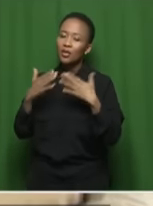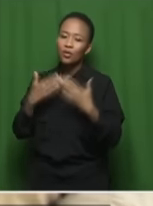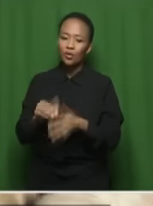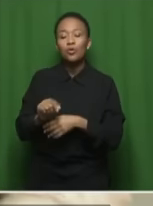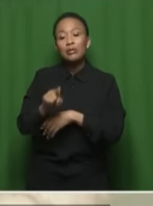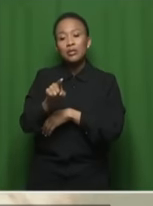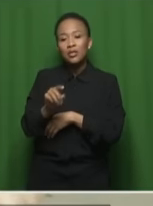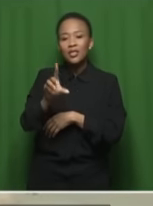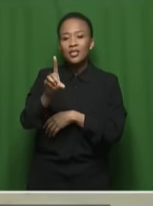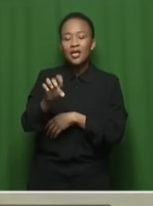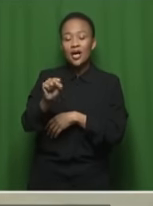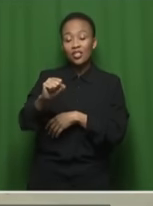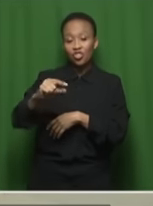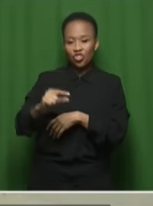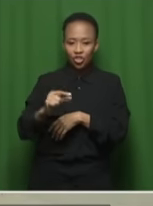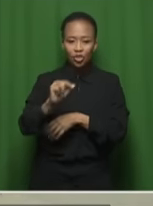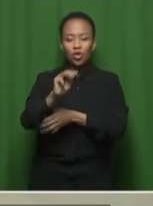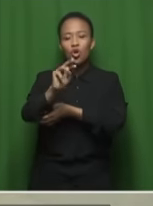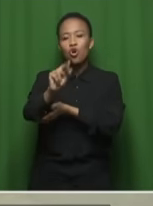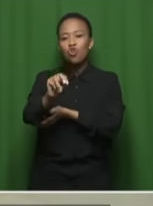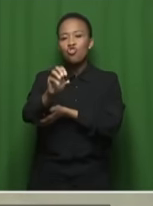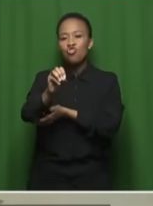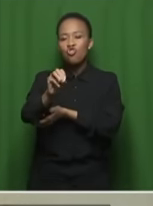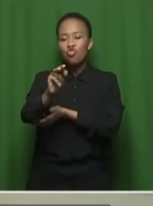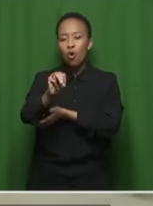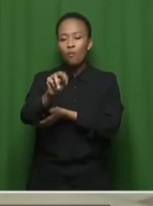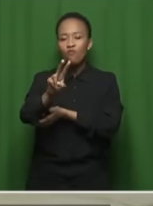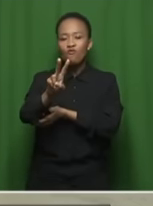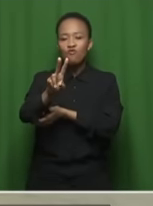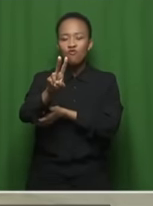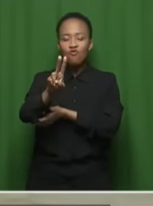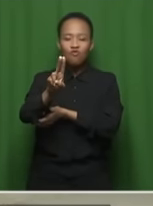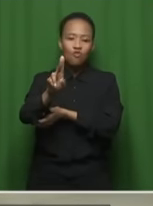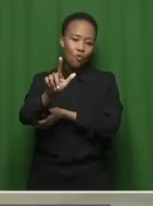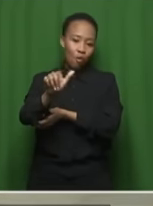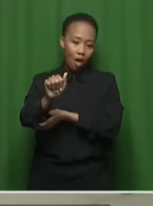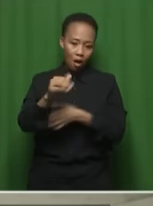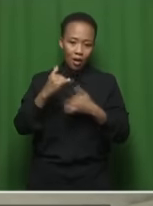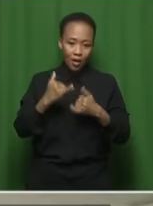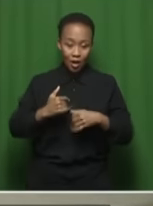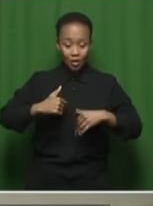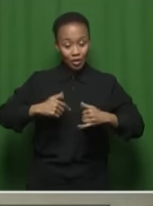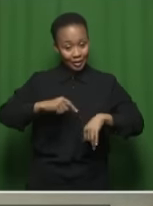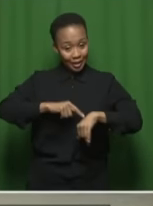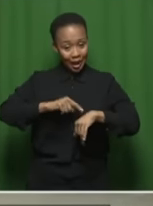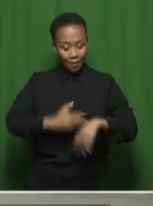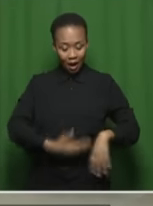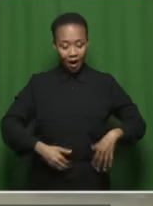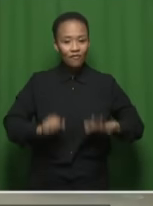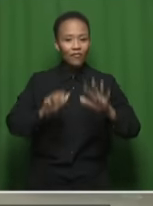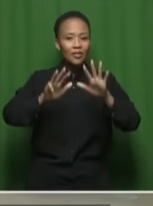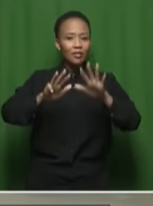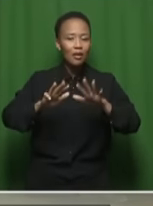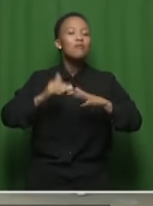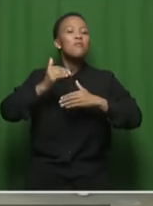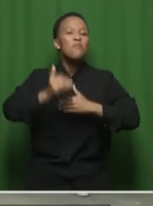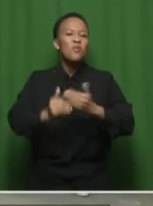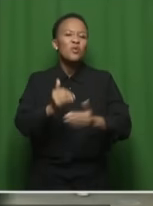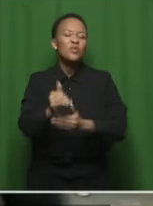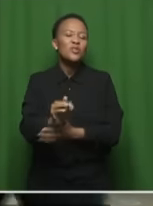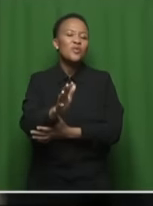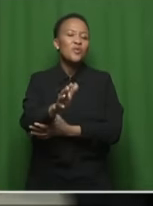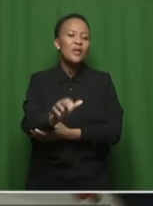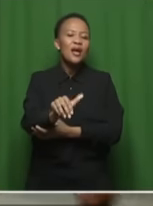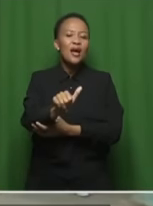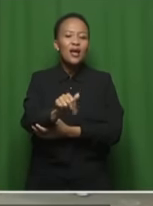here at the Electoral Courts of South Africa ahead of that 9.30 a.m. proceeding where the ANC will face off